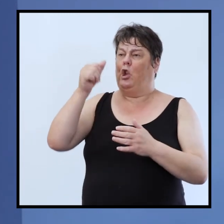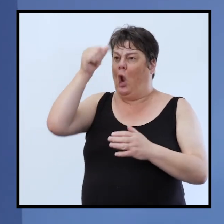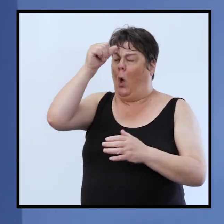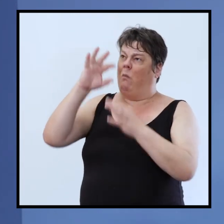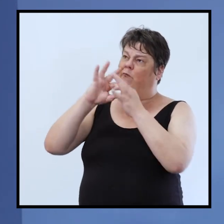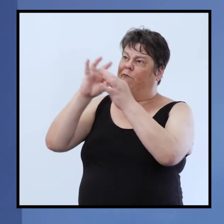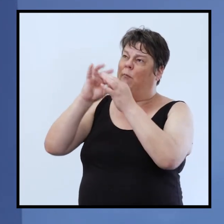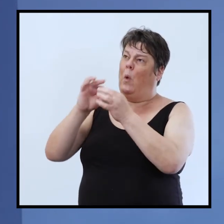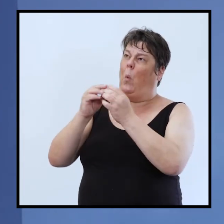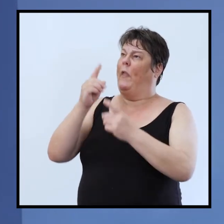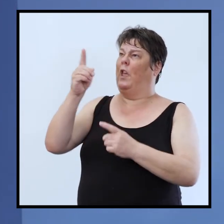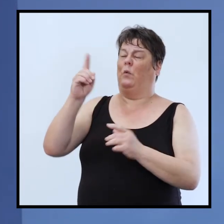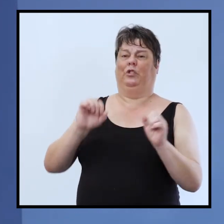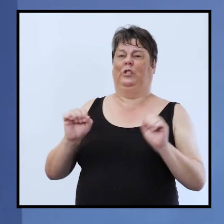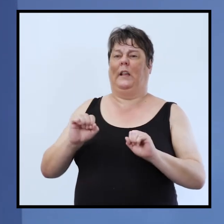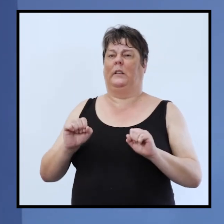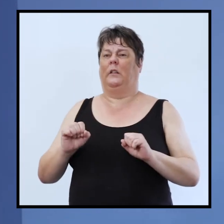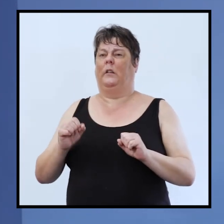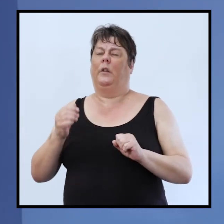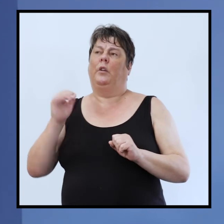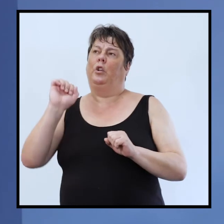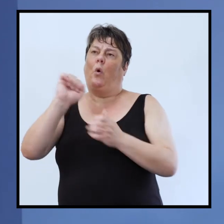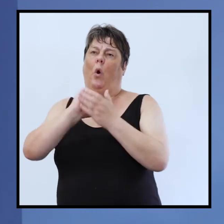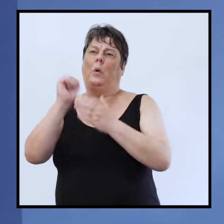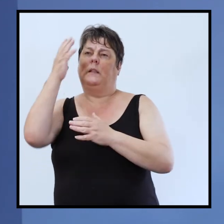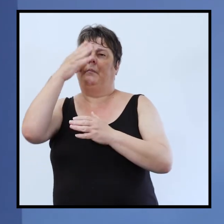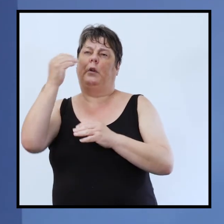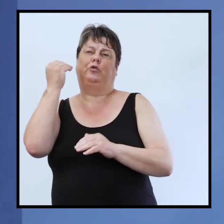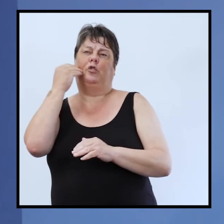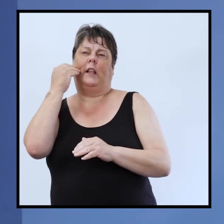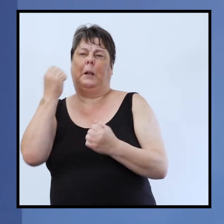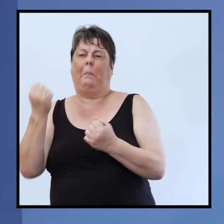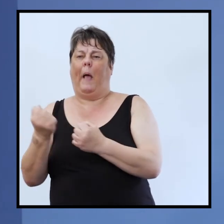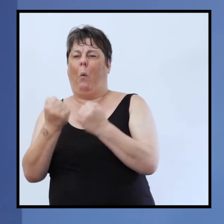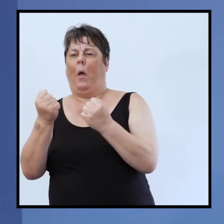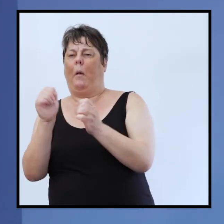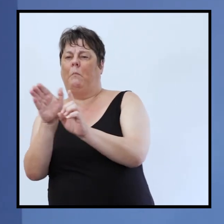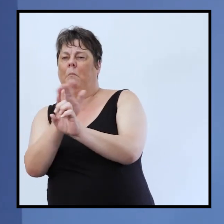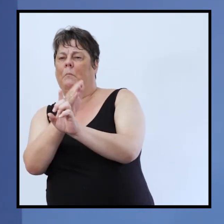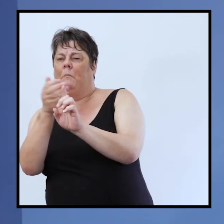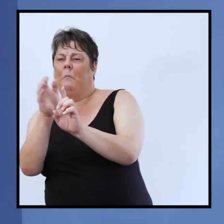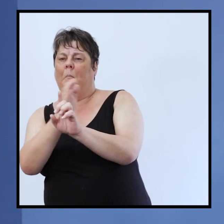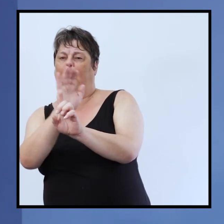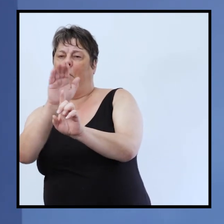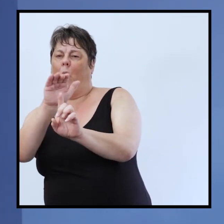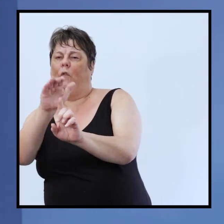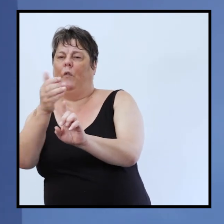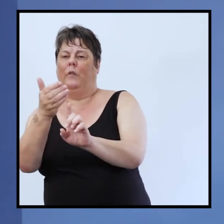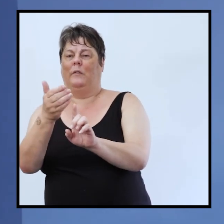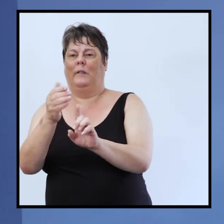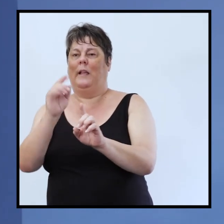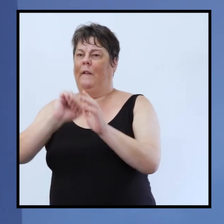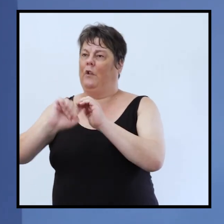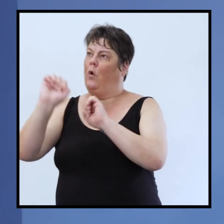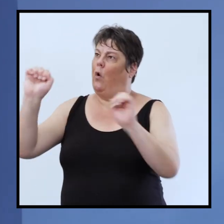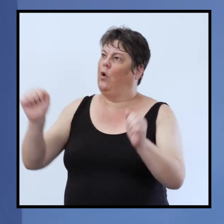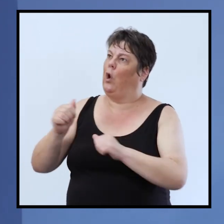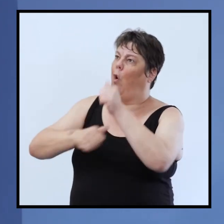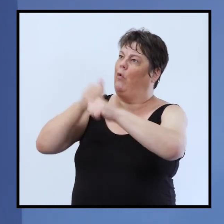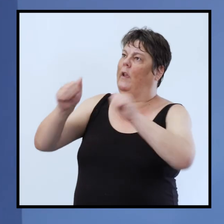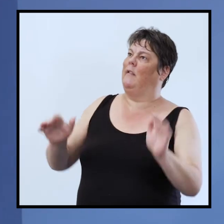move on their lives in the gentle power of your holy spirit and draw them to yourself for your glory and in your name